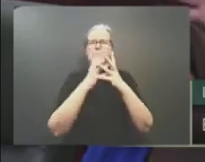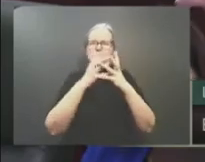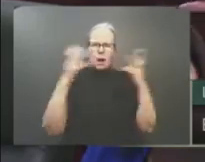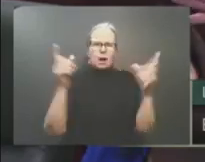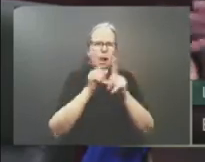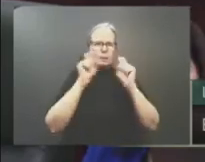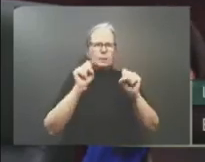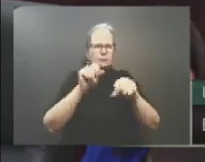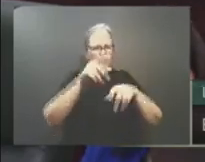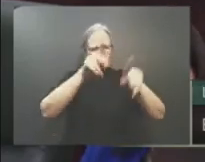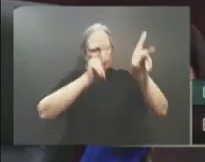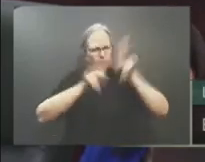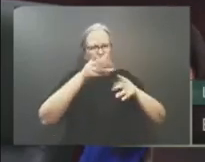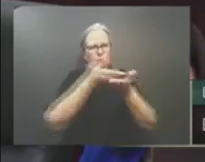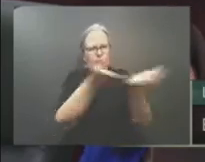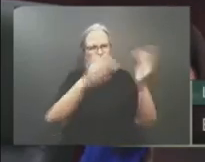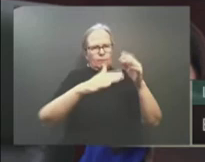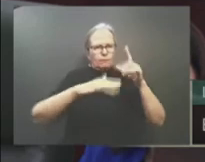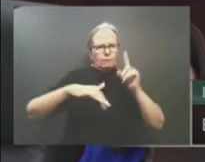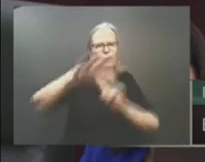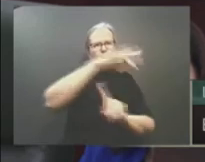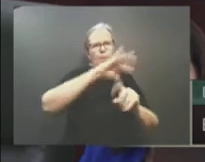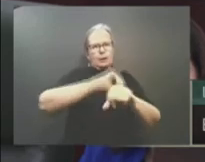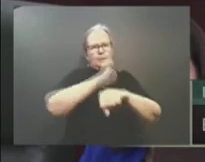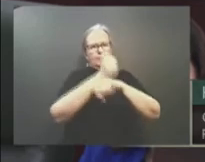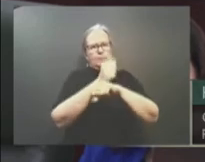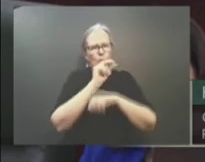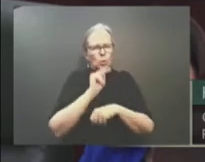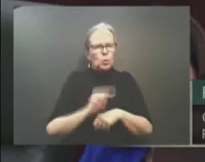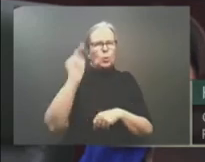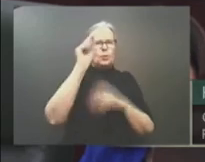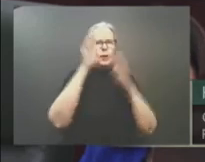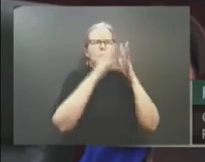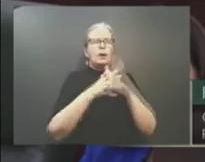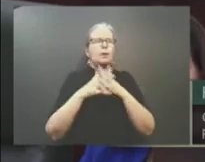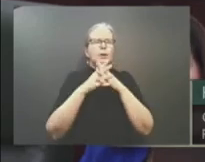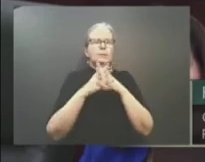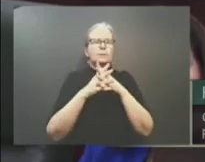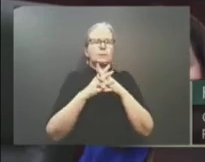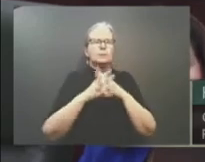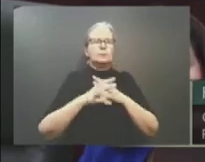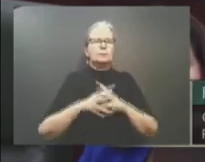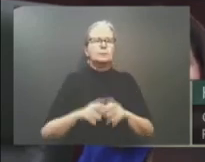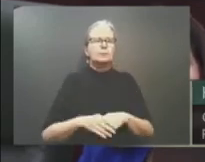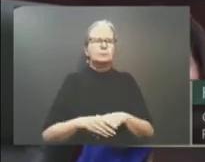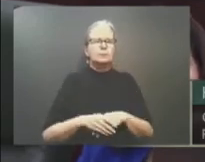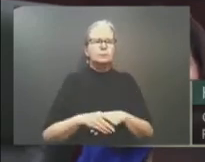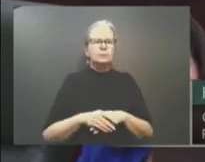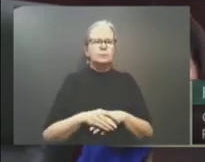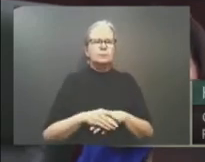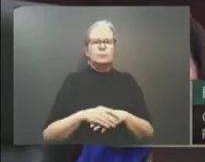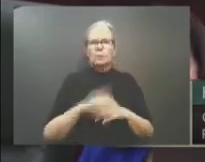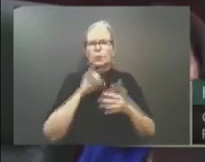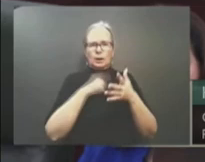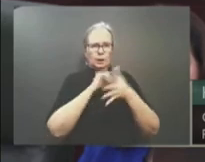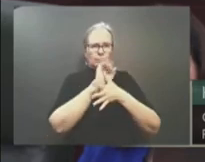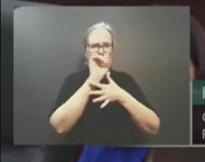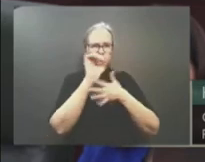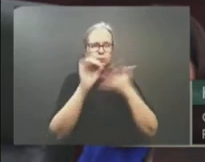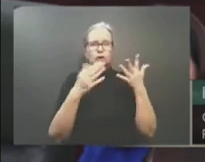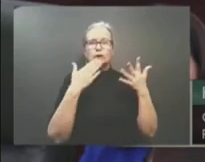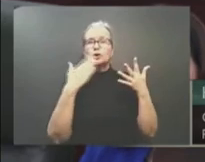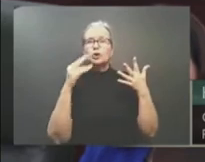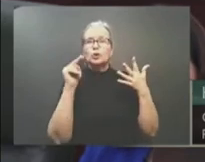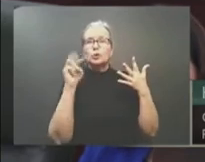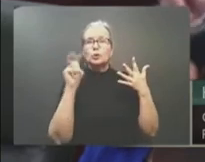And, Mr. Speaker, behind the long list of good news stories, the best part of the story is what this means for Albertans every day on